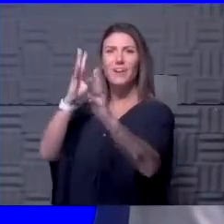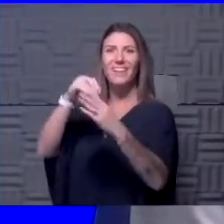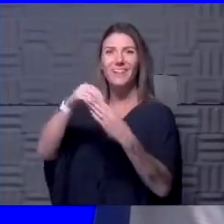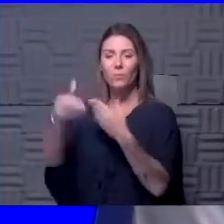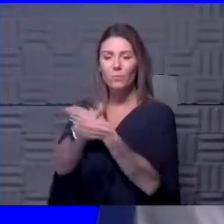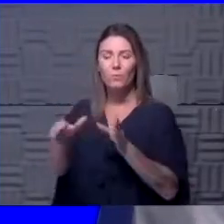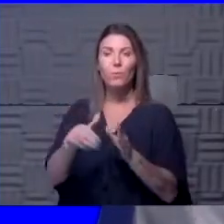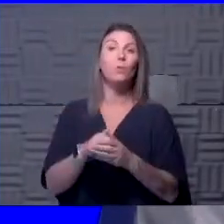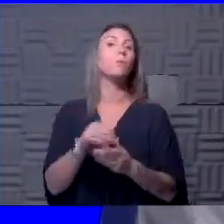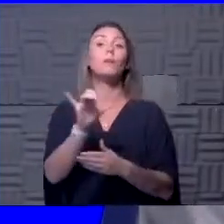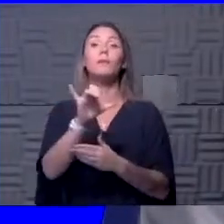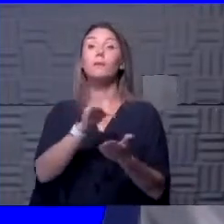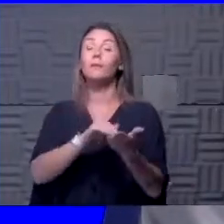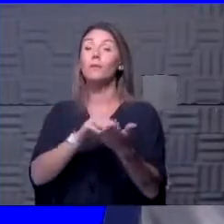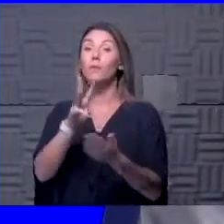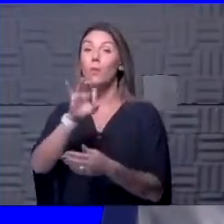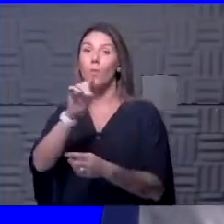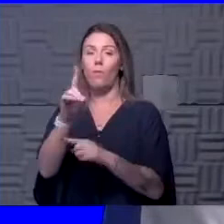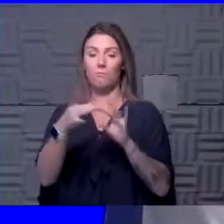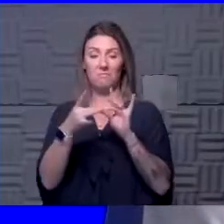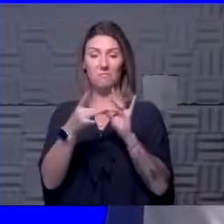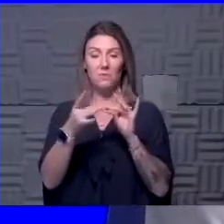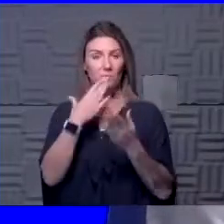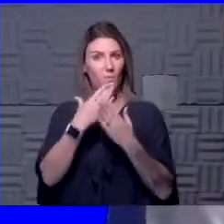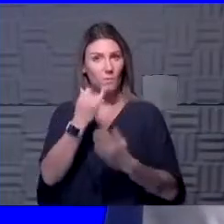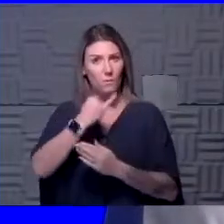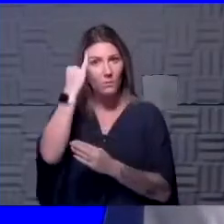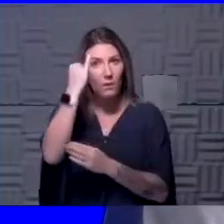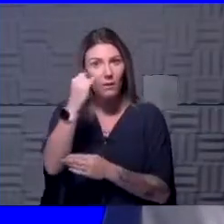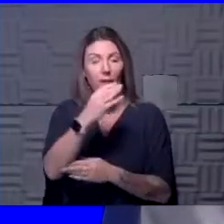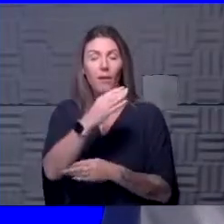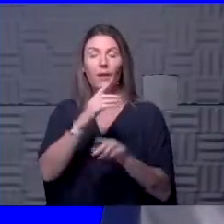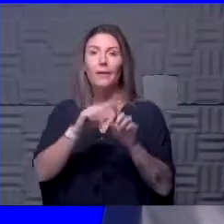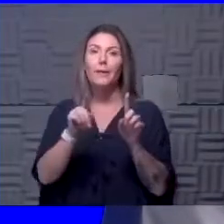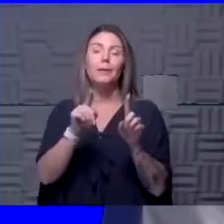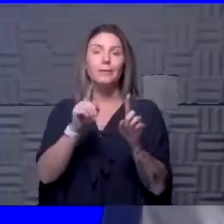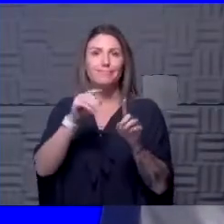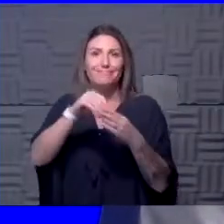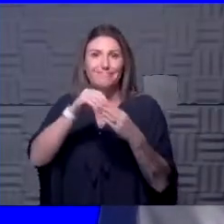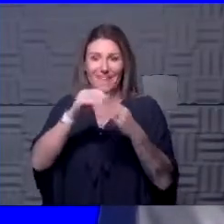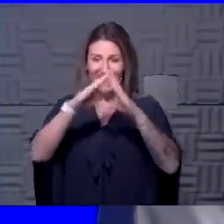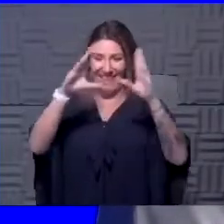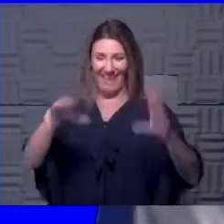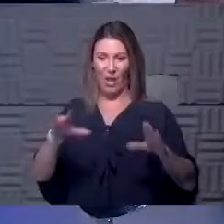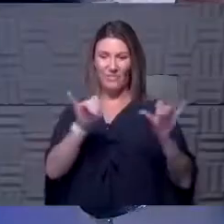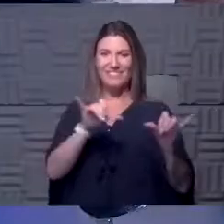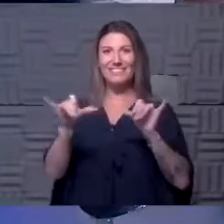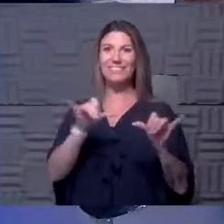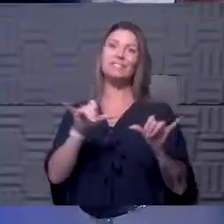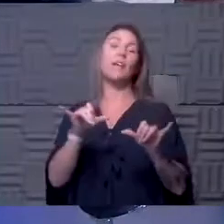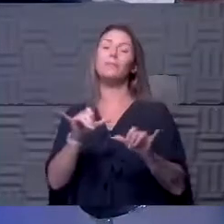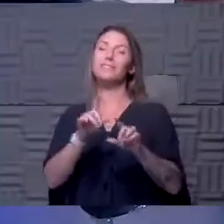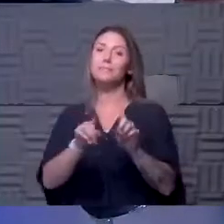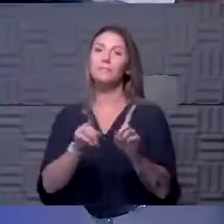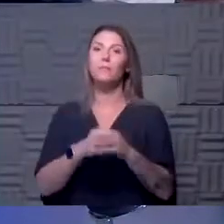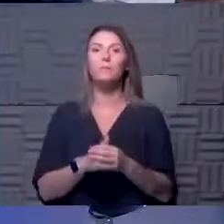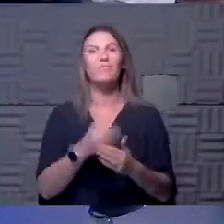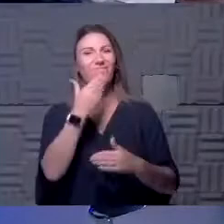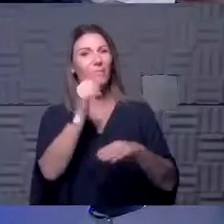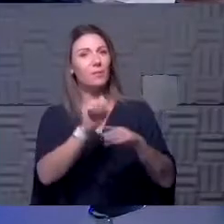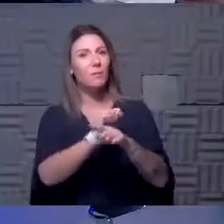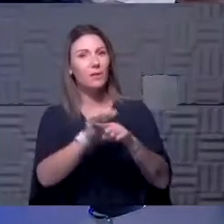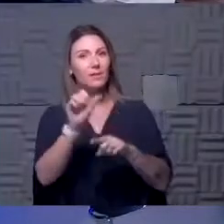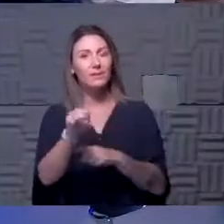can, as Dr. Wild said, it's always a good idea, but we understand in the household, it may be a little bit difficult to do just trying to use best practices. Okay, so next